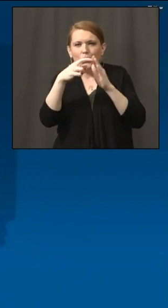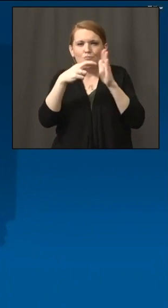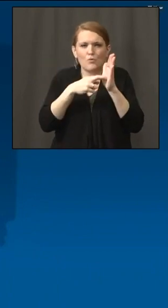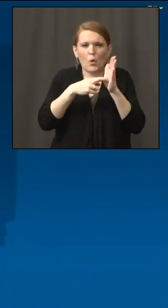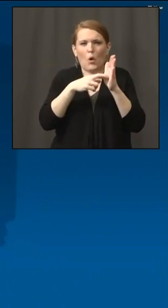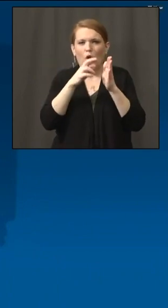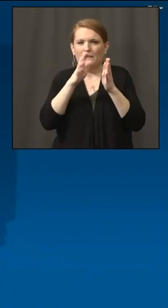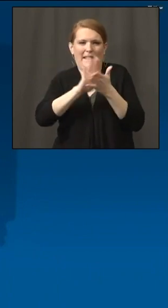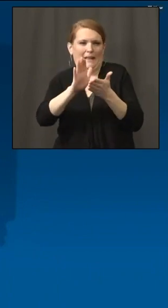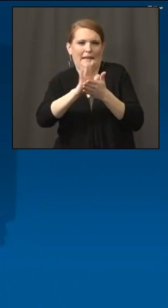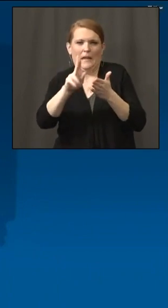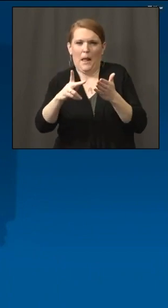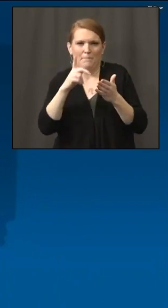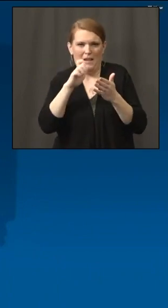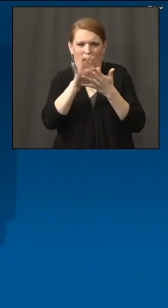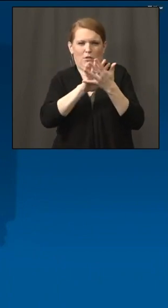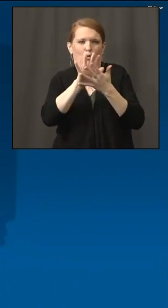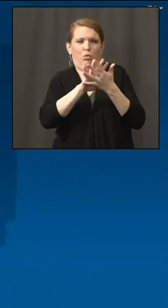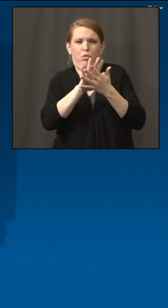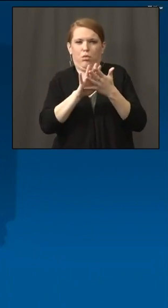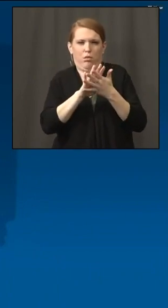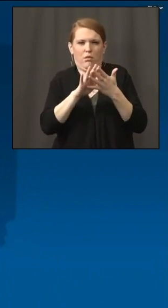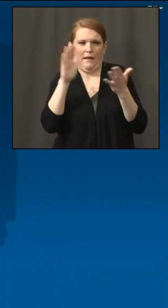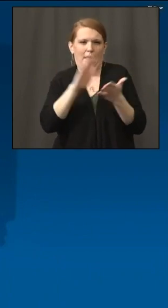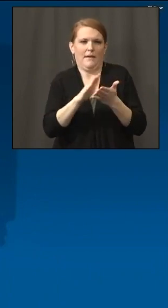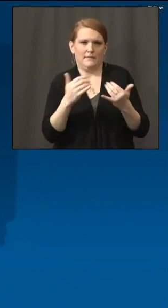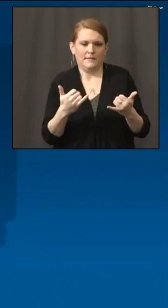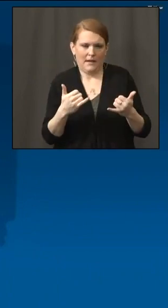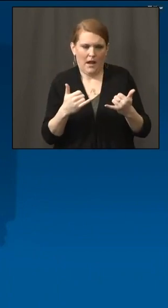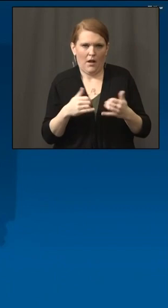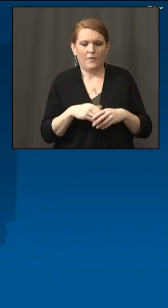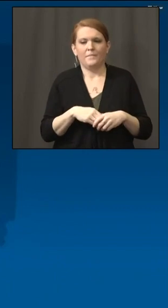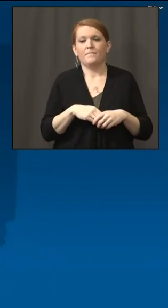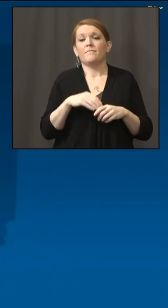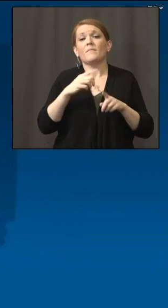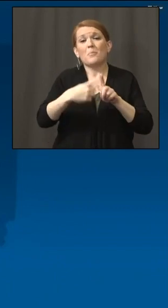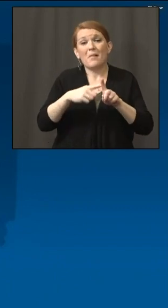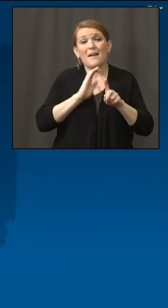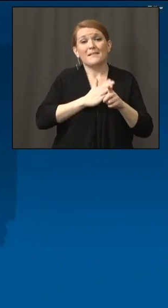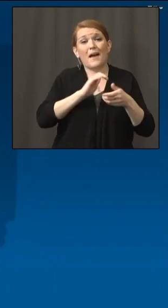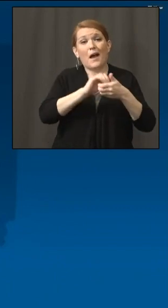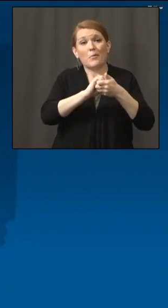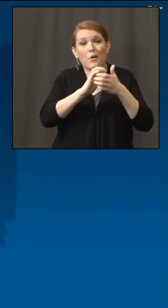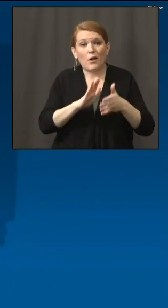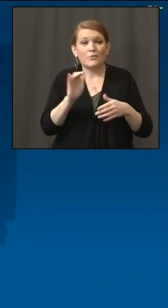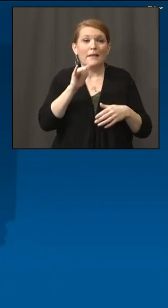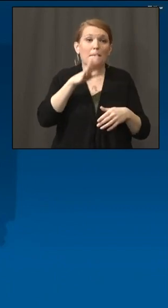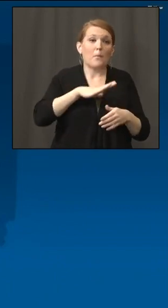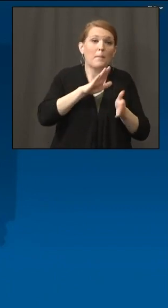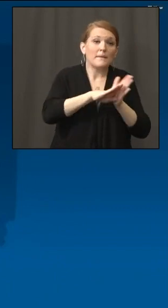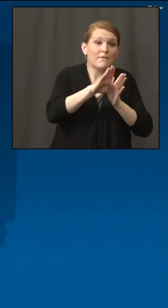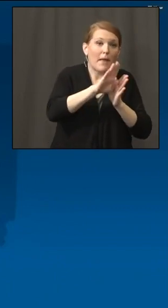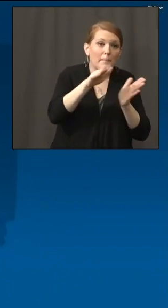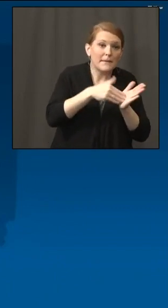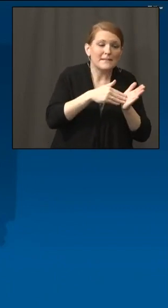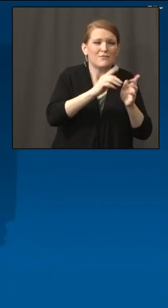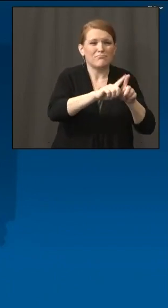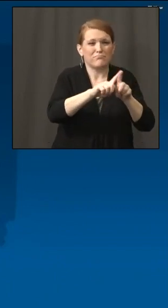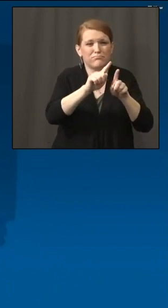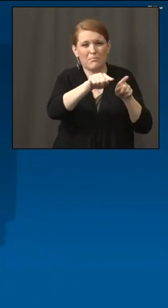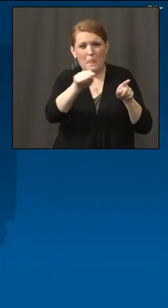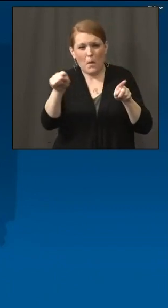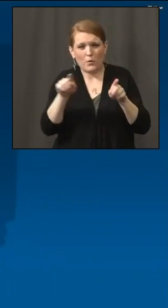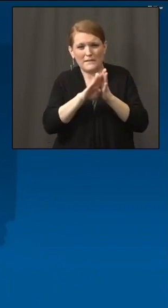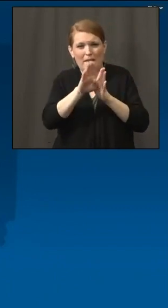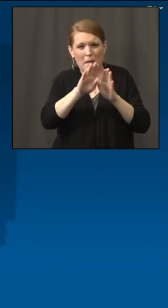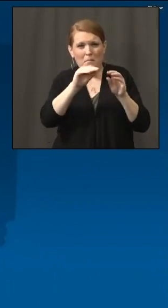partners, such as the Women's Business Development Center and the Connecticut Business Development Center that I mentioned earlier, have been doing a lot of